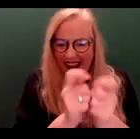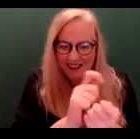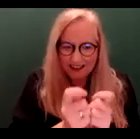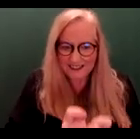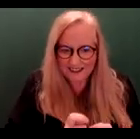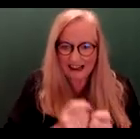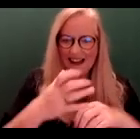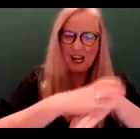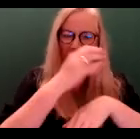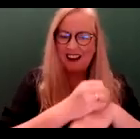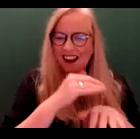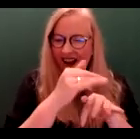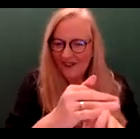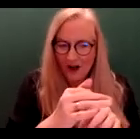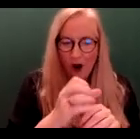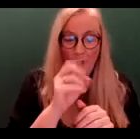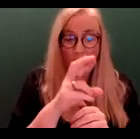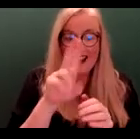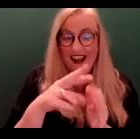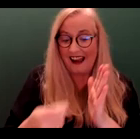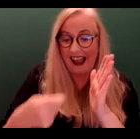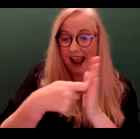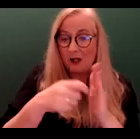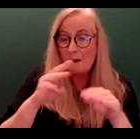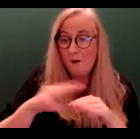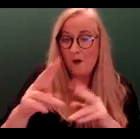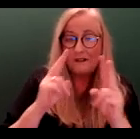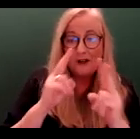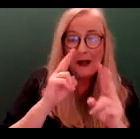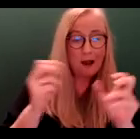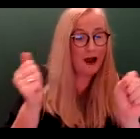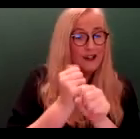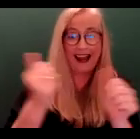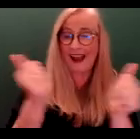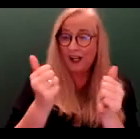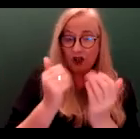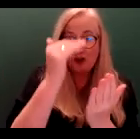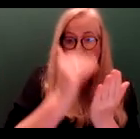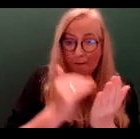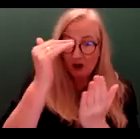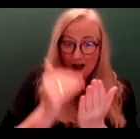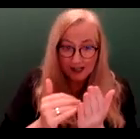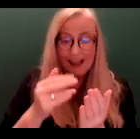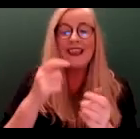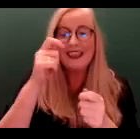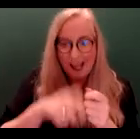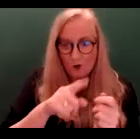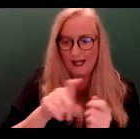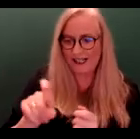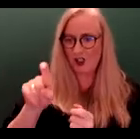later. You can add further observations on any chapters and then you press submit.